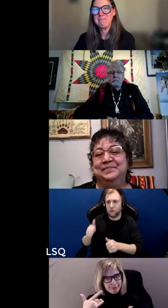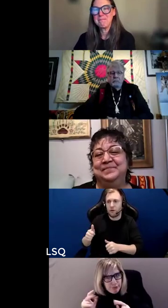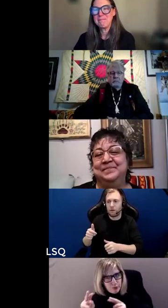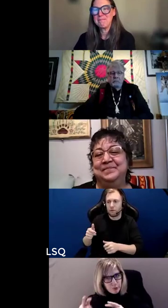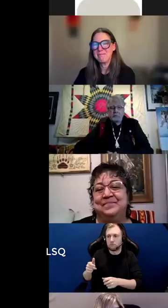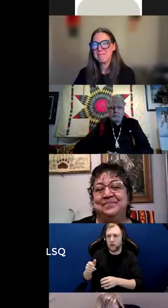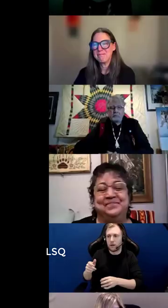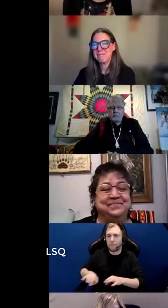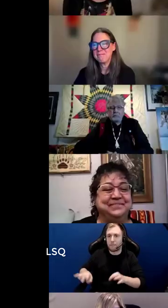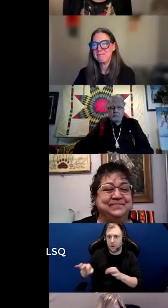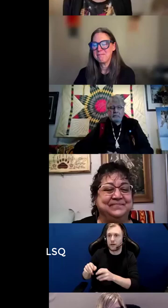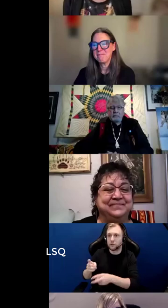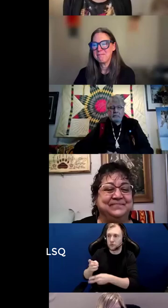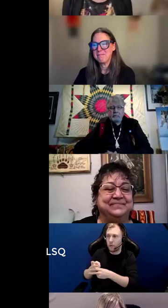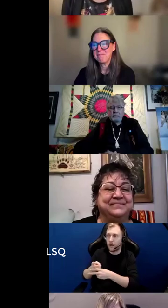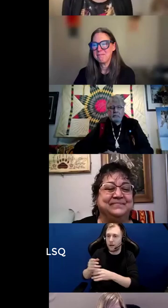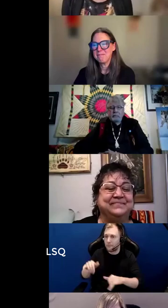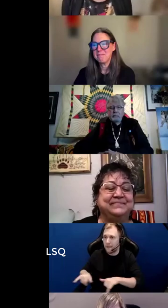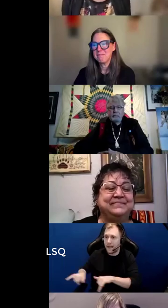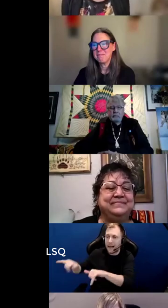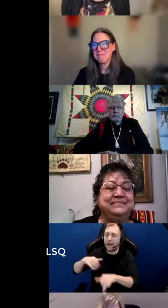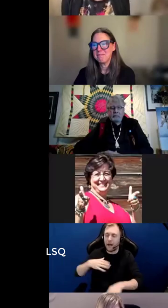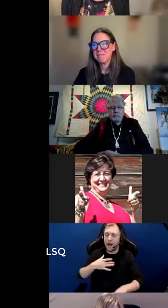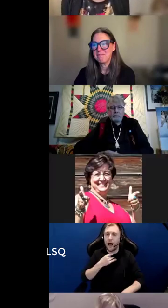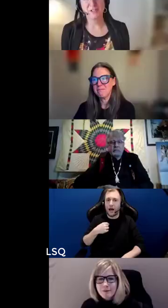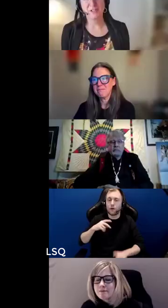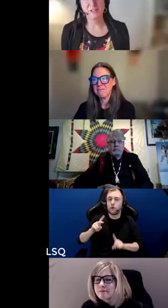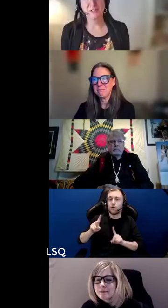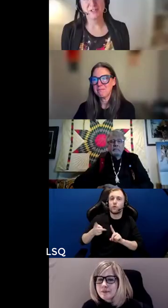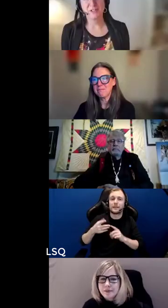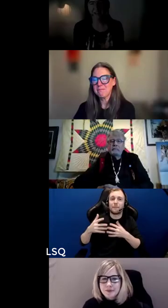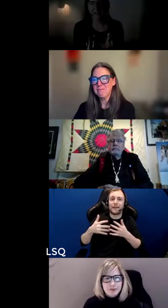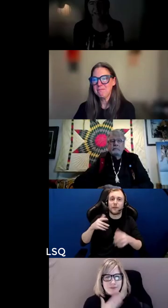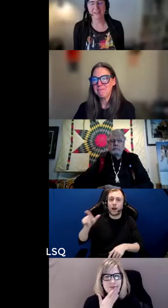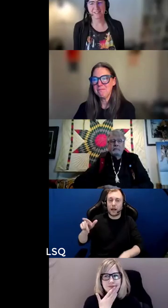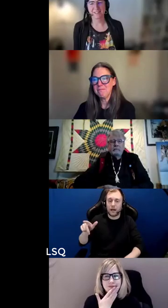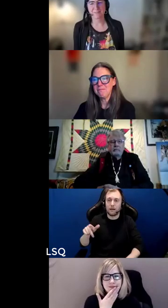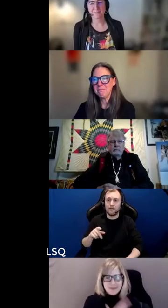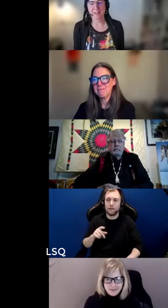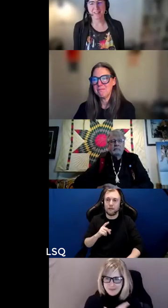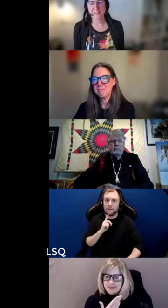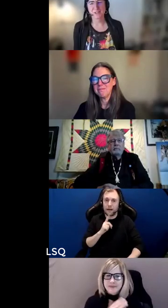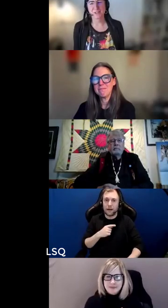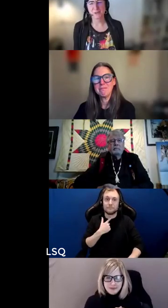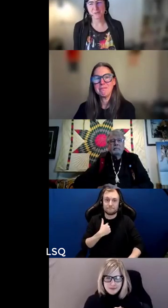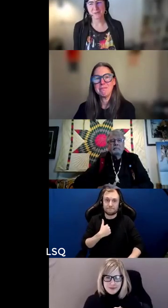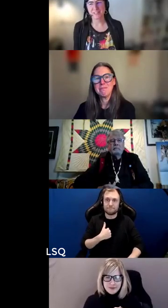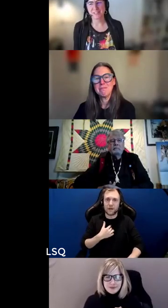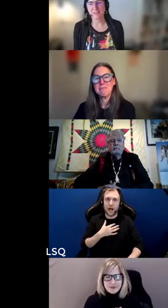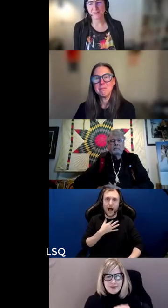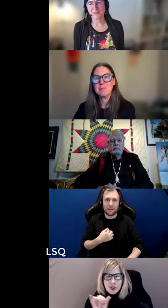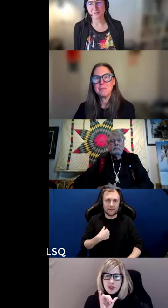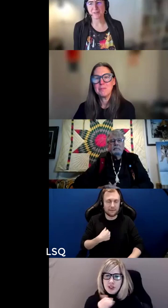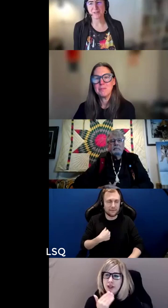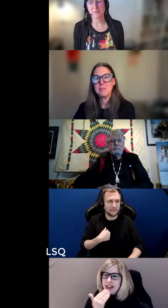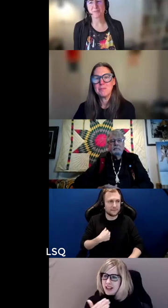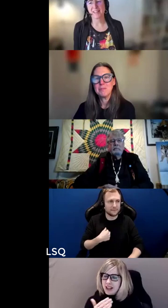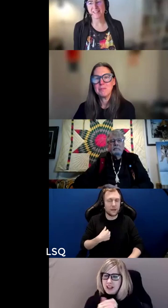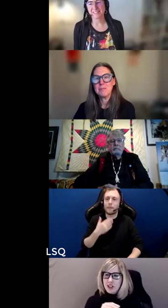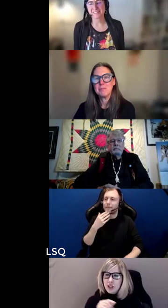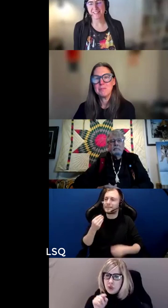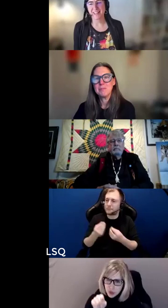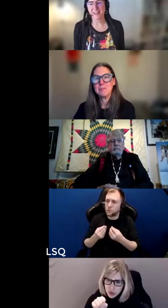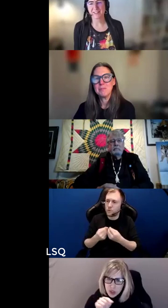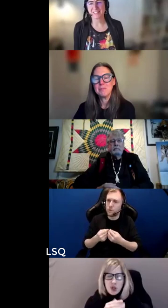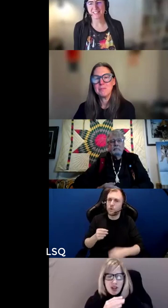thanks so much denise just want to add and my thanks to you and to the advisory committee who